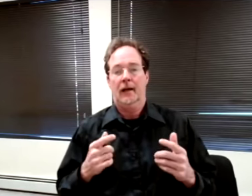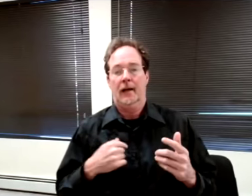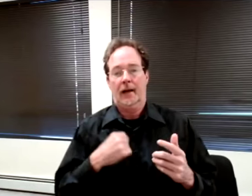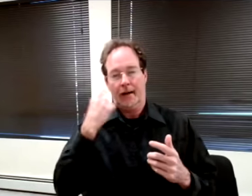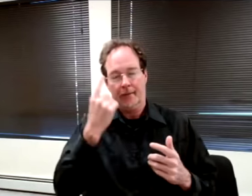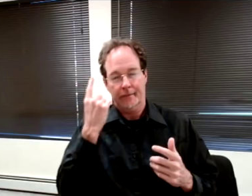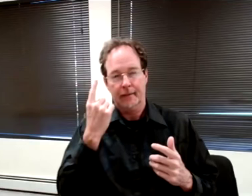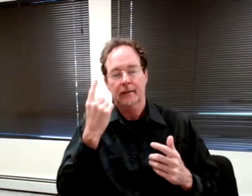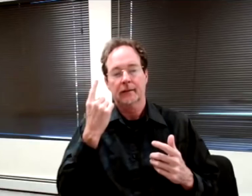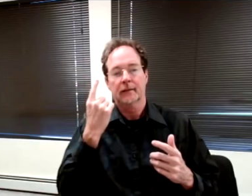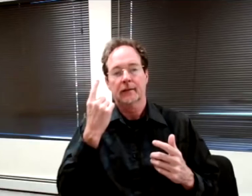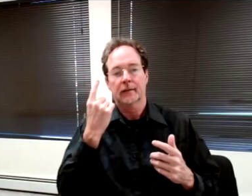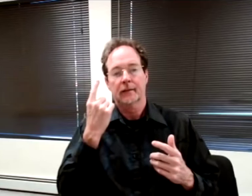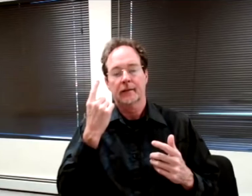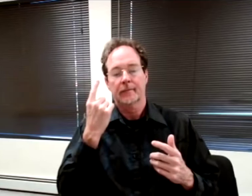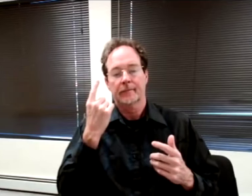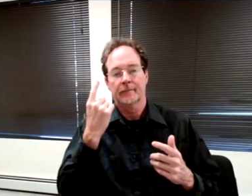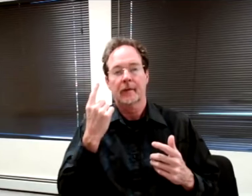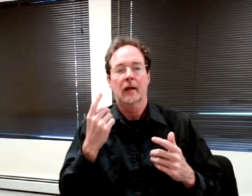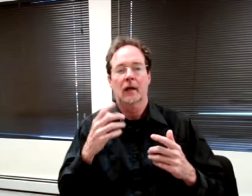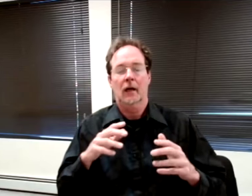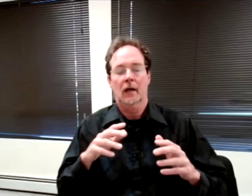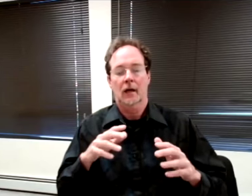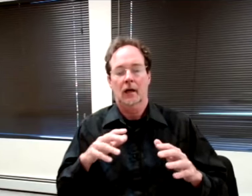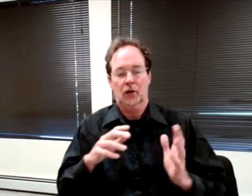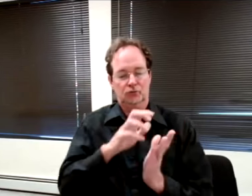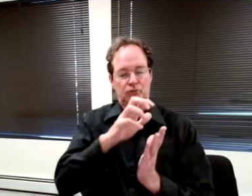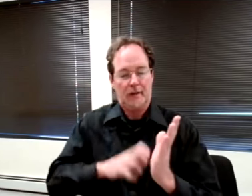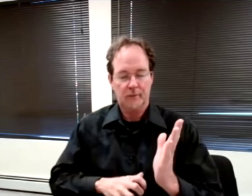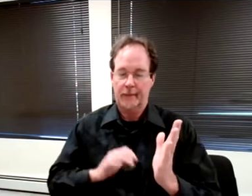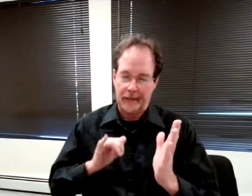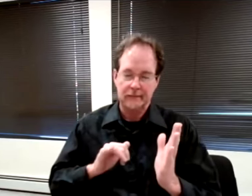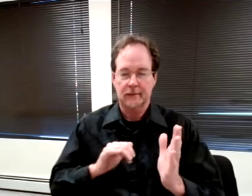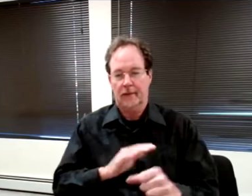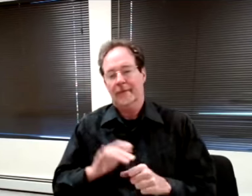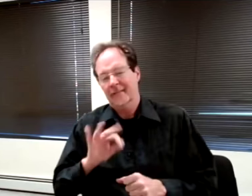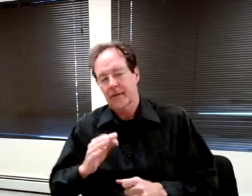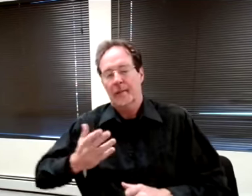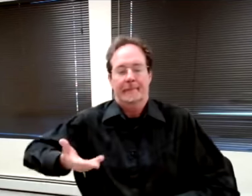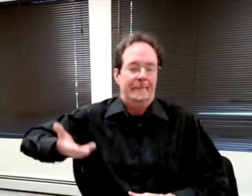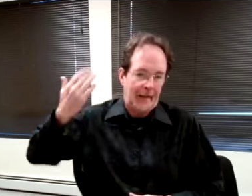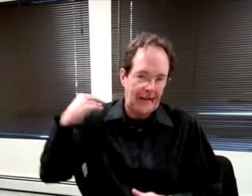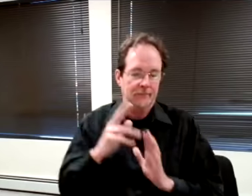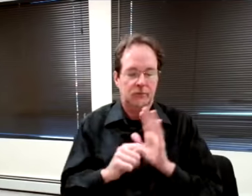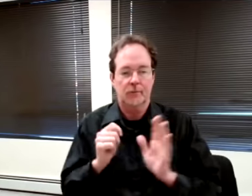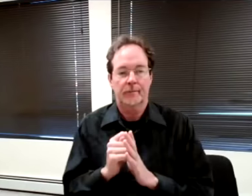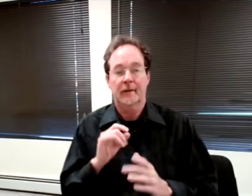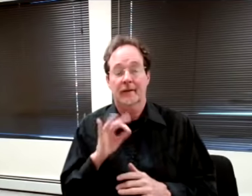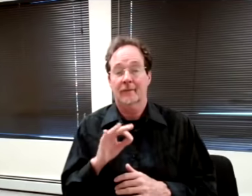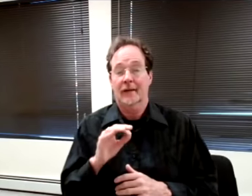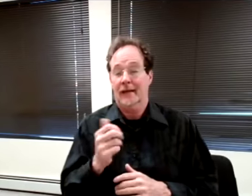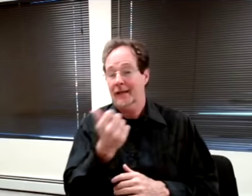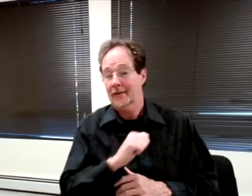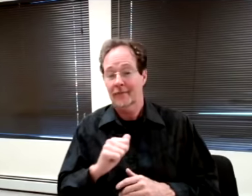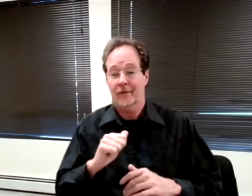a transcript would suffice. If any of my OGC colleagues are